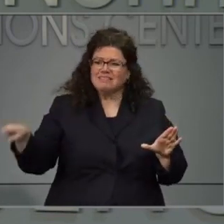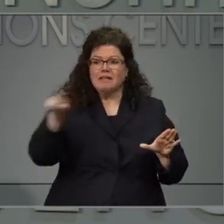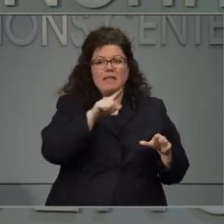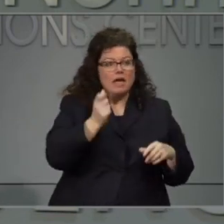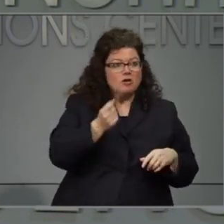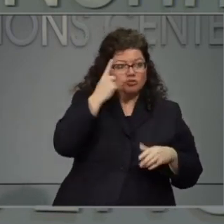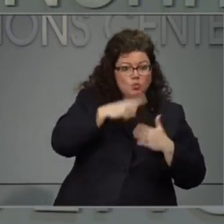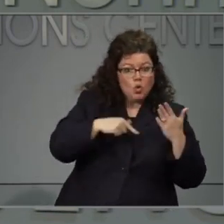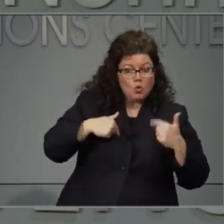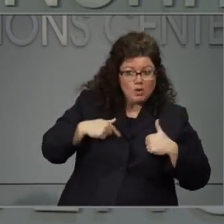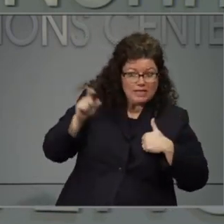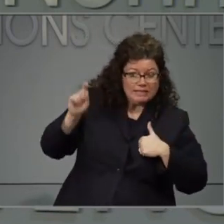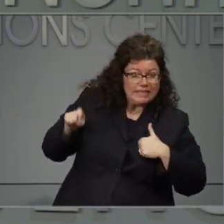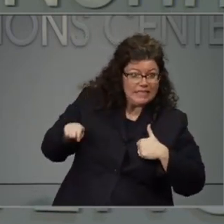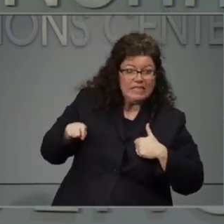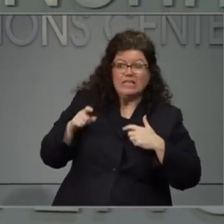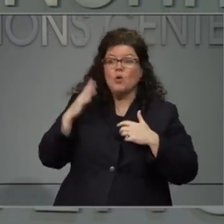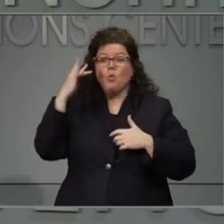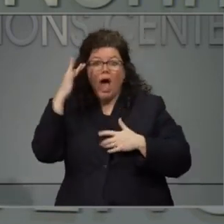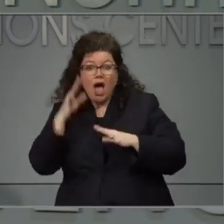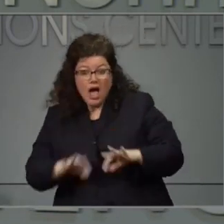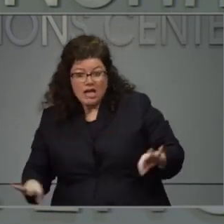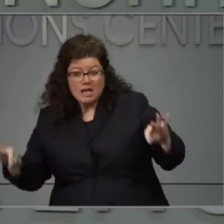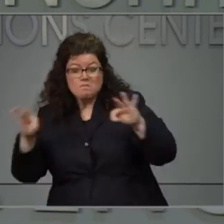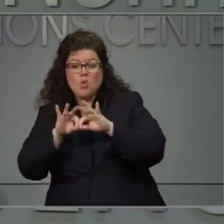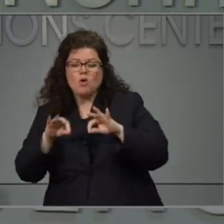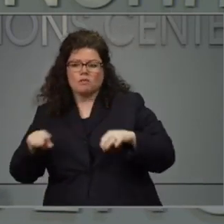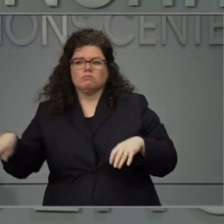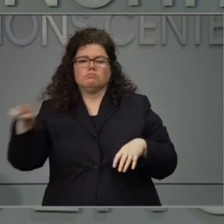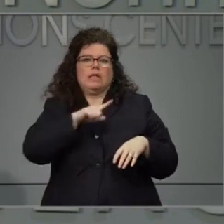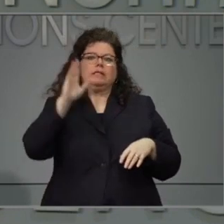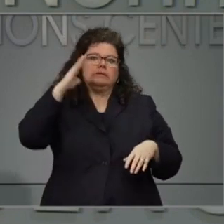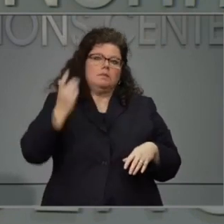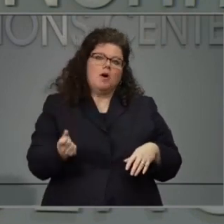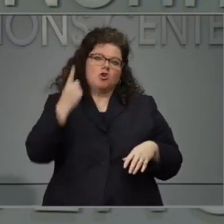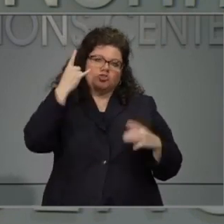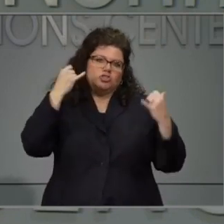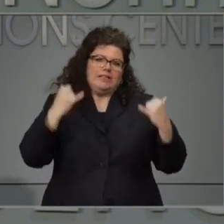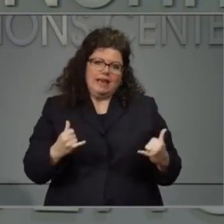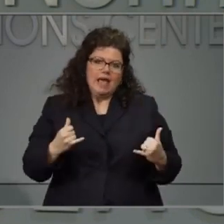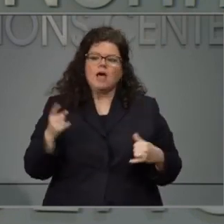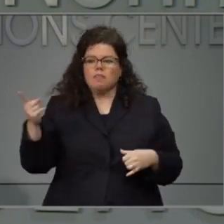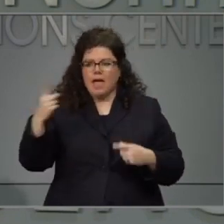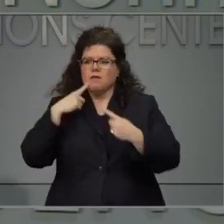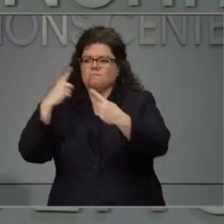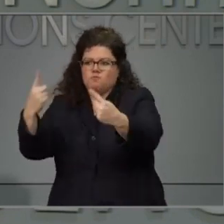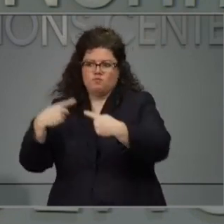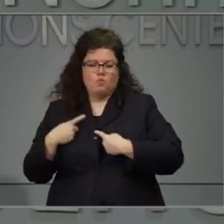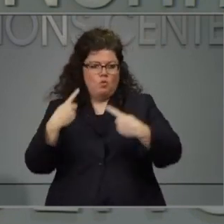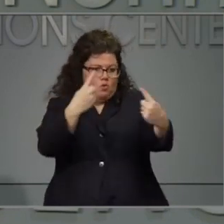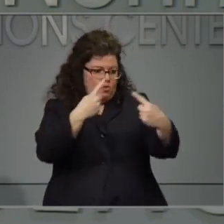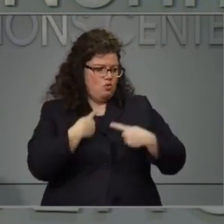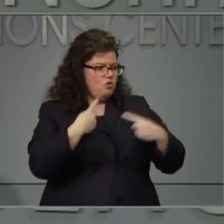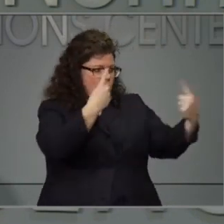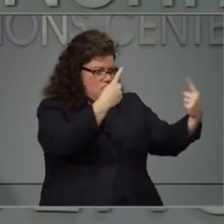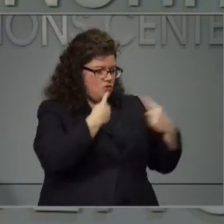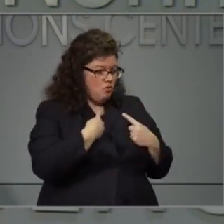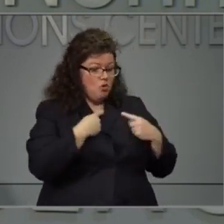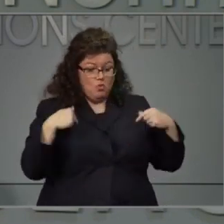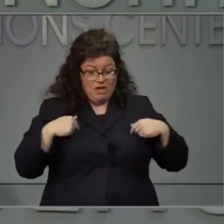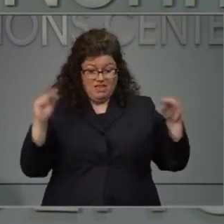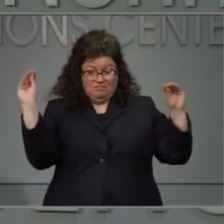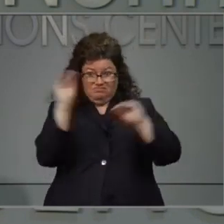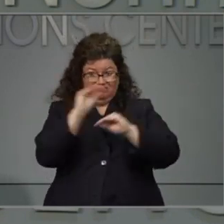understanding of the importance of making sure they report all of that data to us so that we can best make